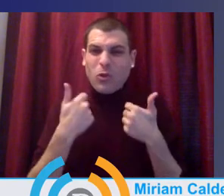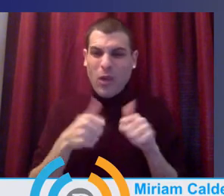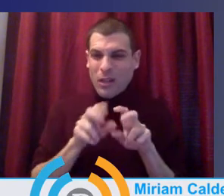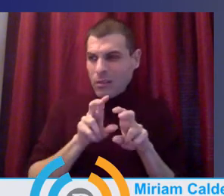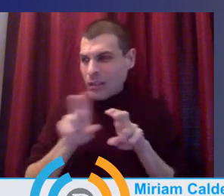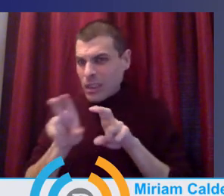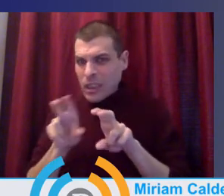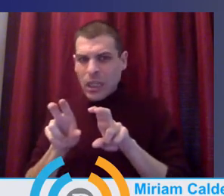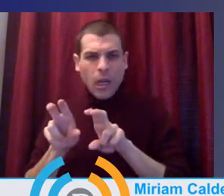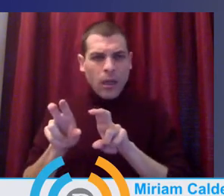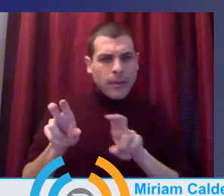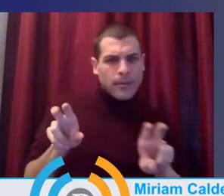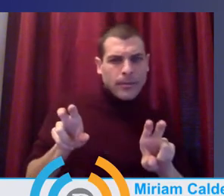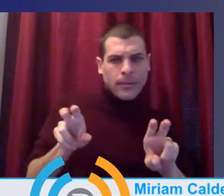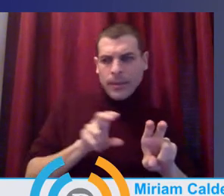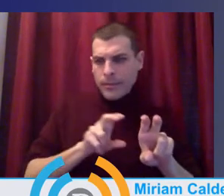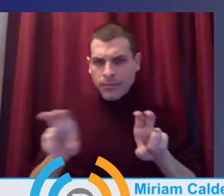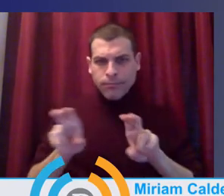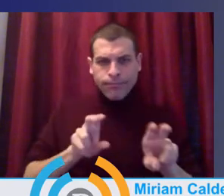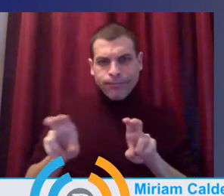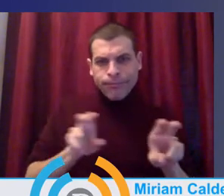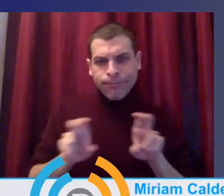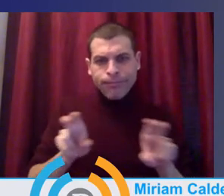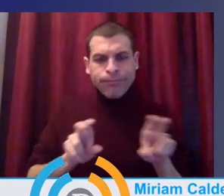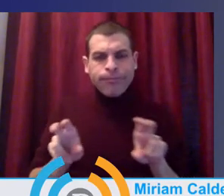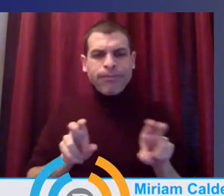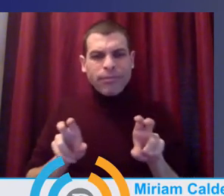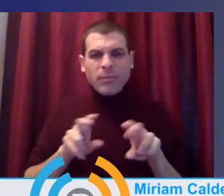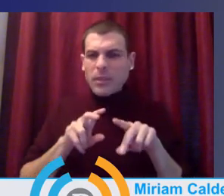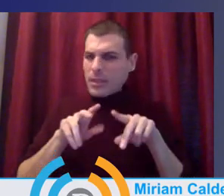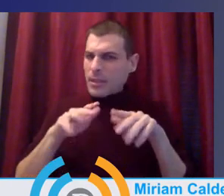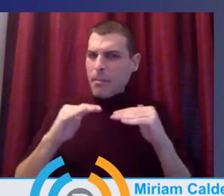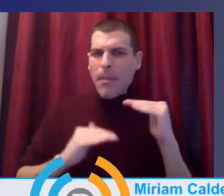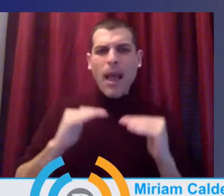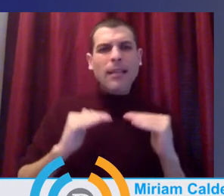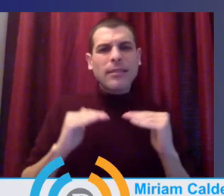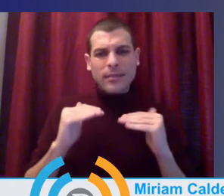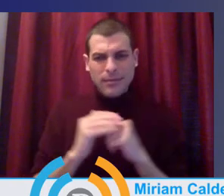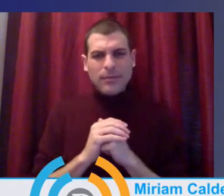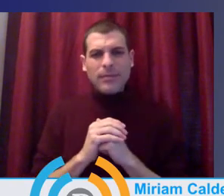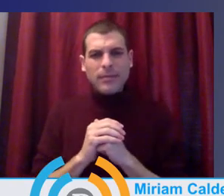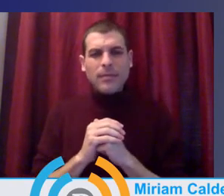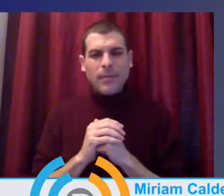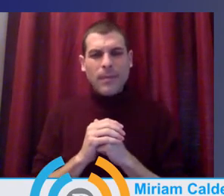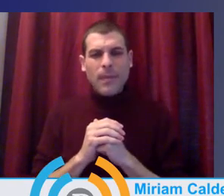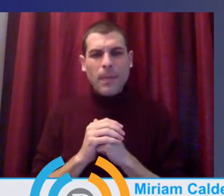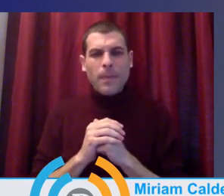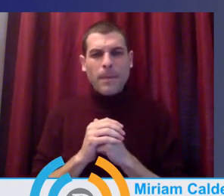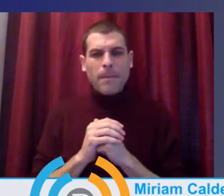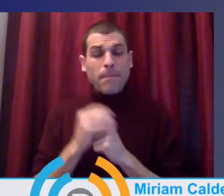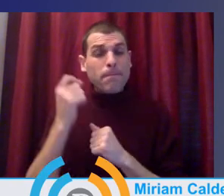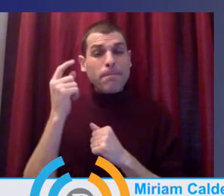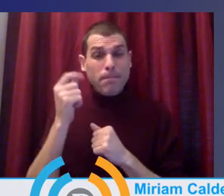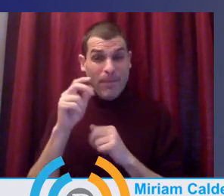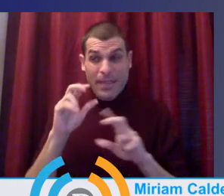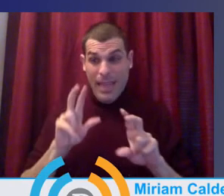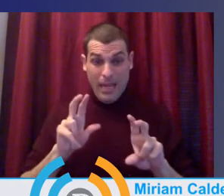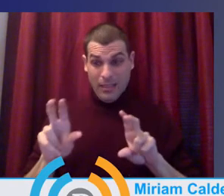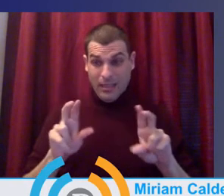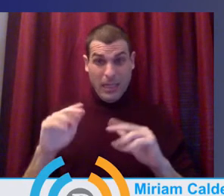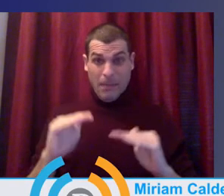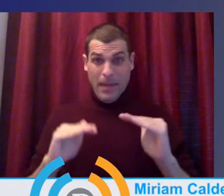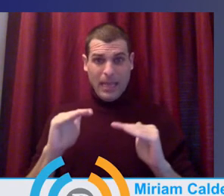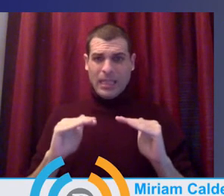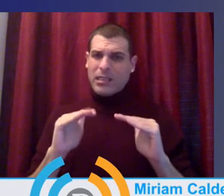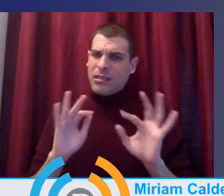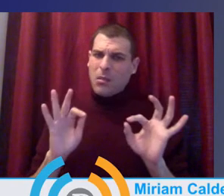response with the critically important work that we do with our partners that's key to Oregon's future, and that's eliminating race,